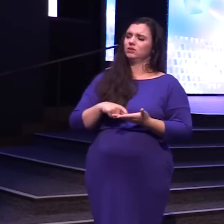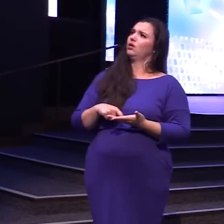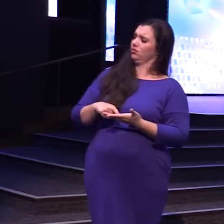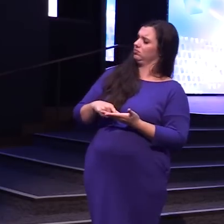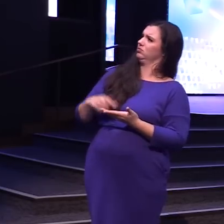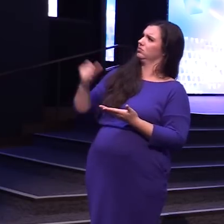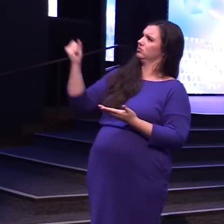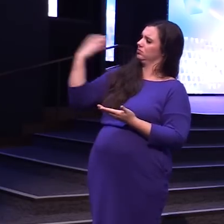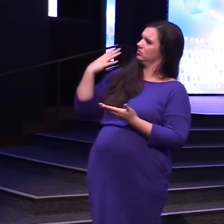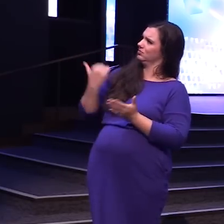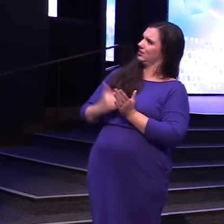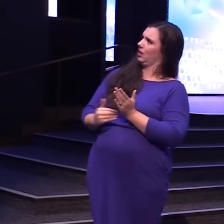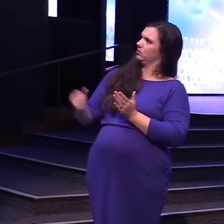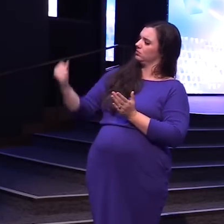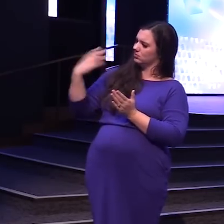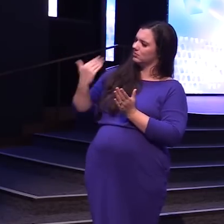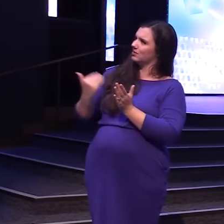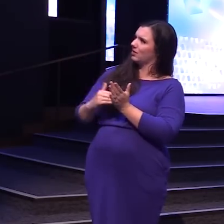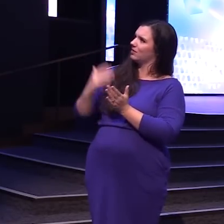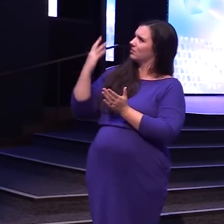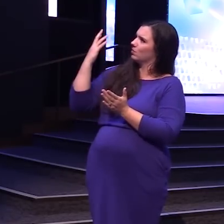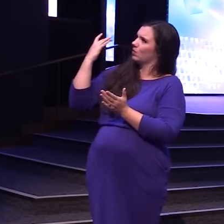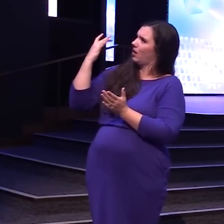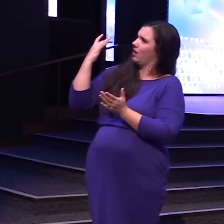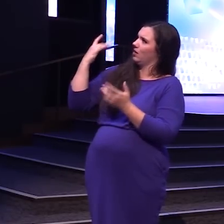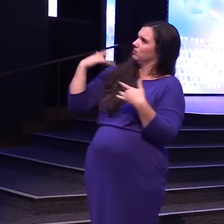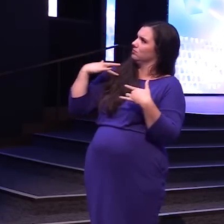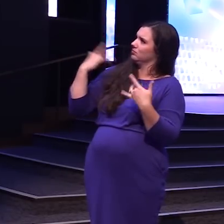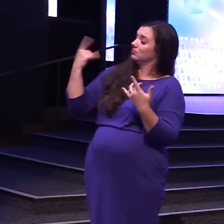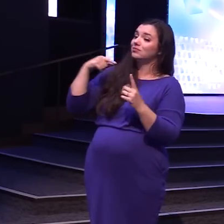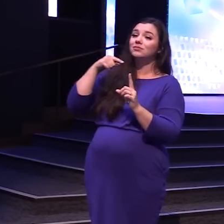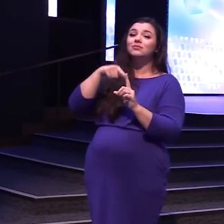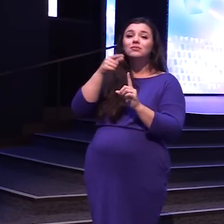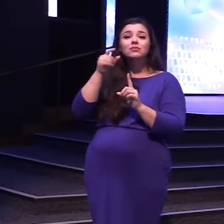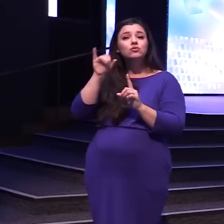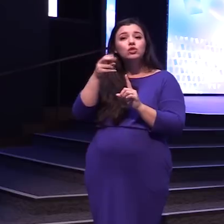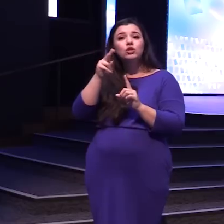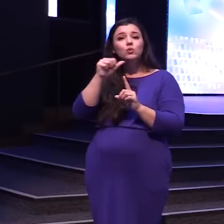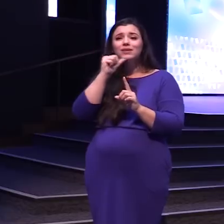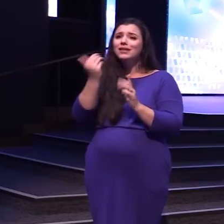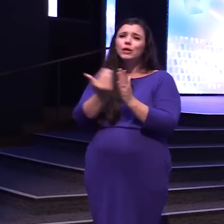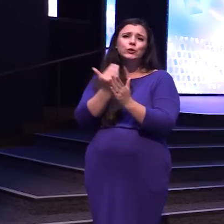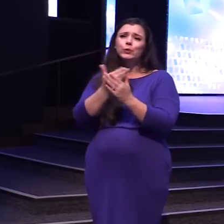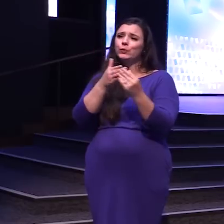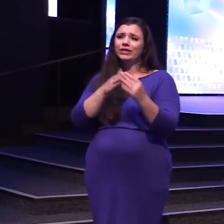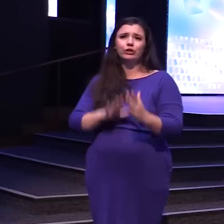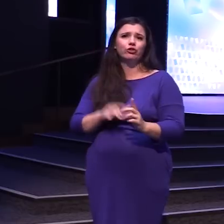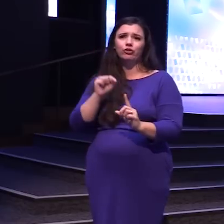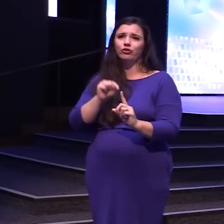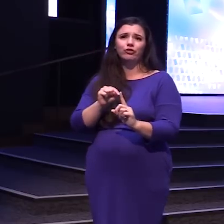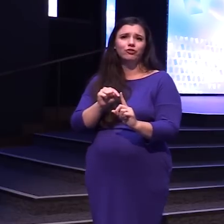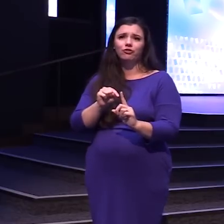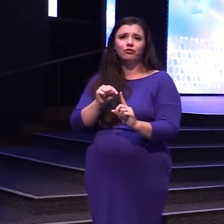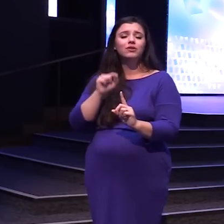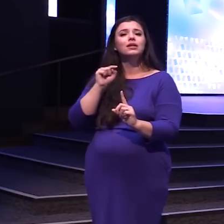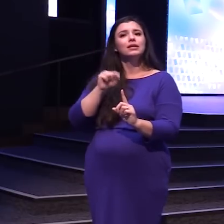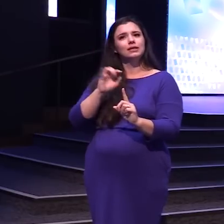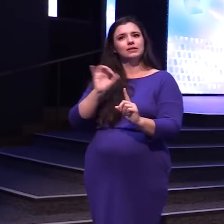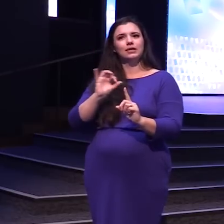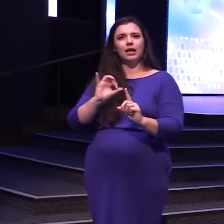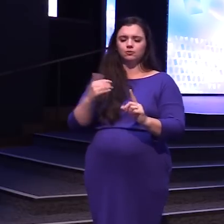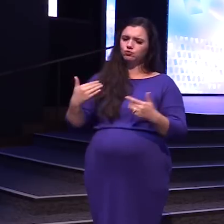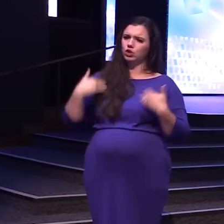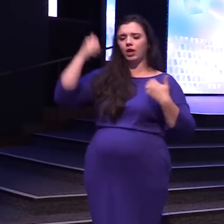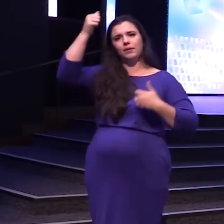why? Why is he saying this? Joshua's not a newbie leader Joshua is like A strapping